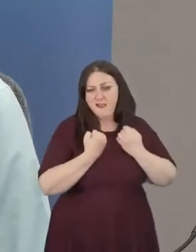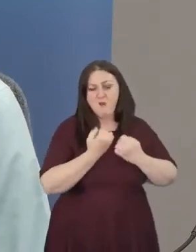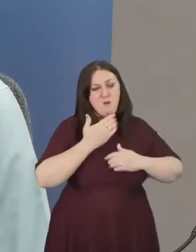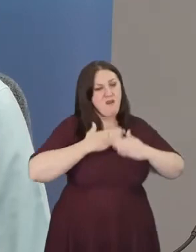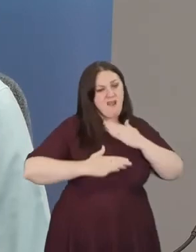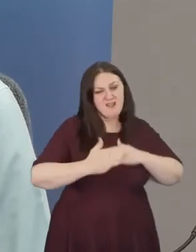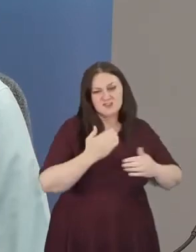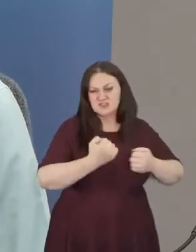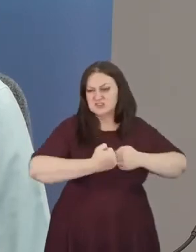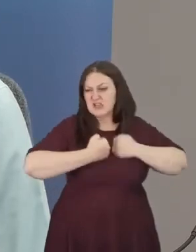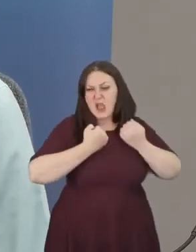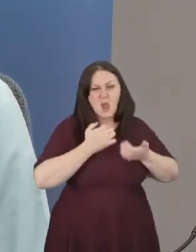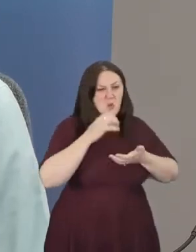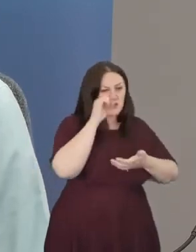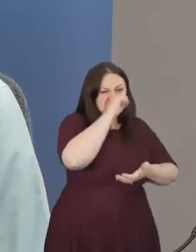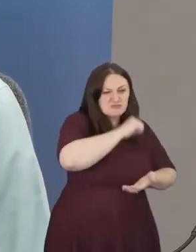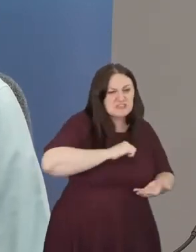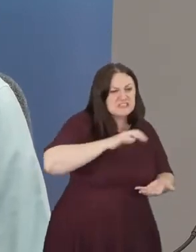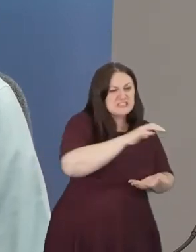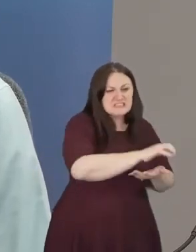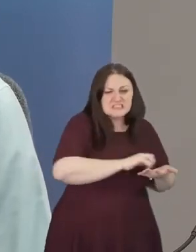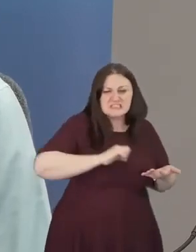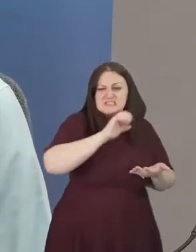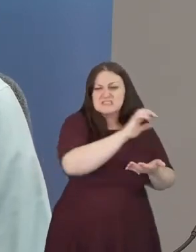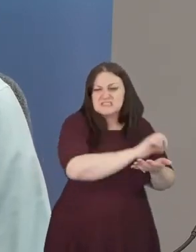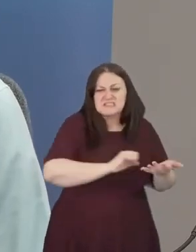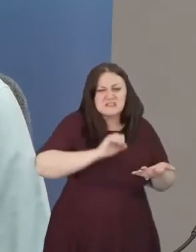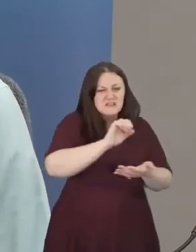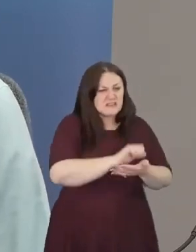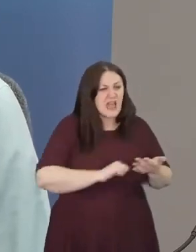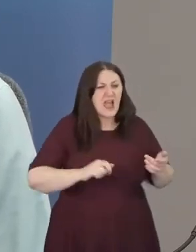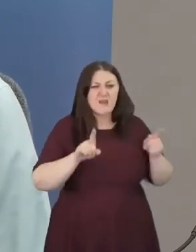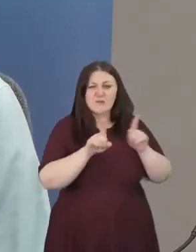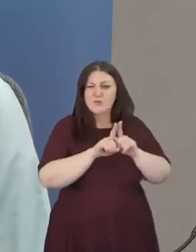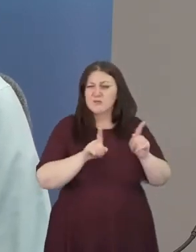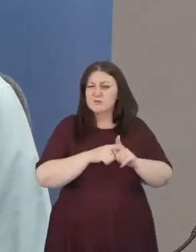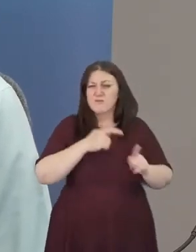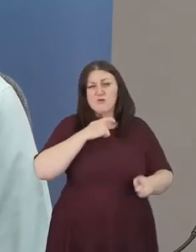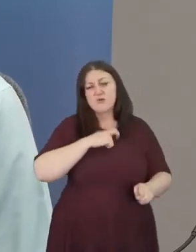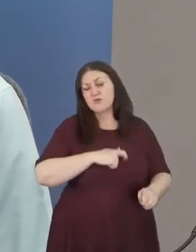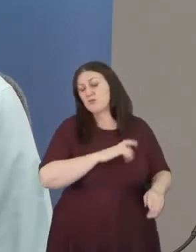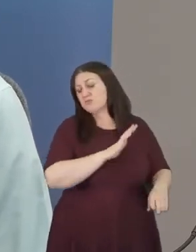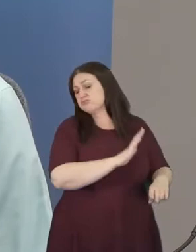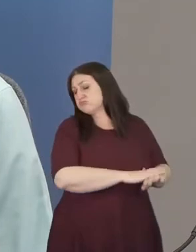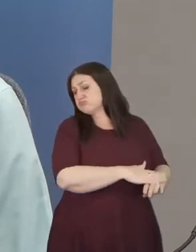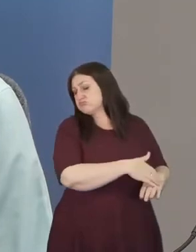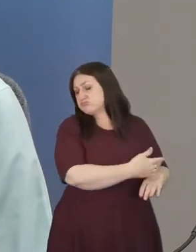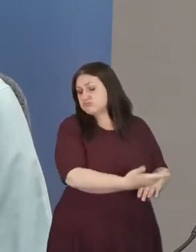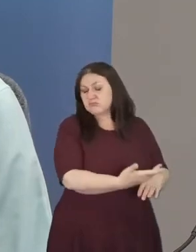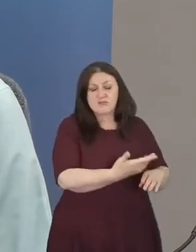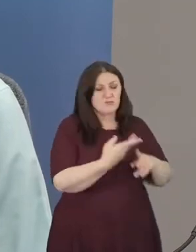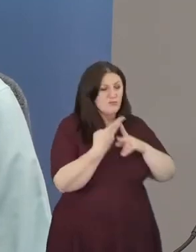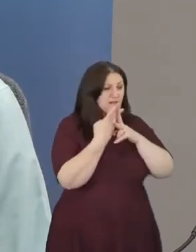greed, and human disinterest in caring for this creation.